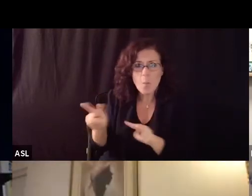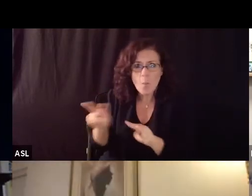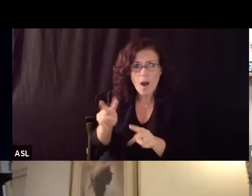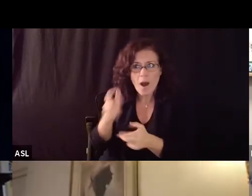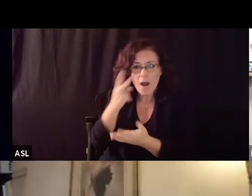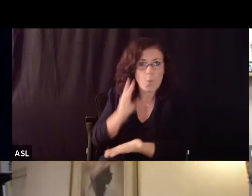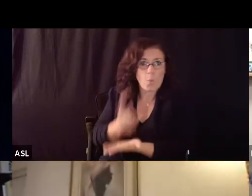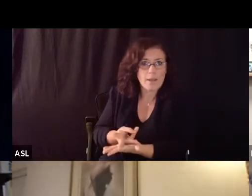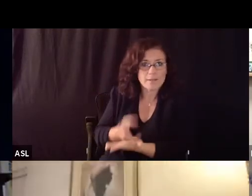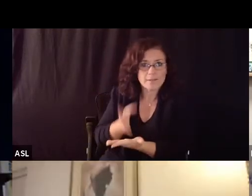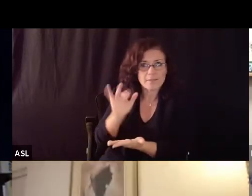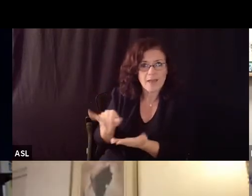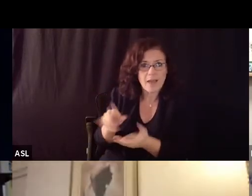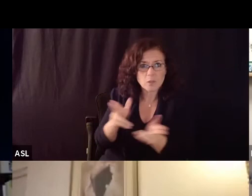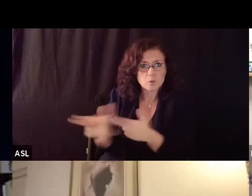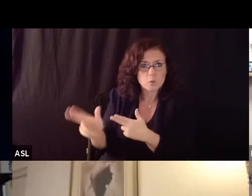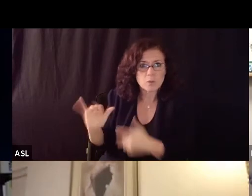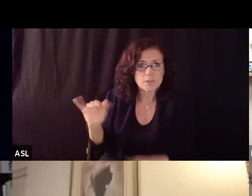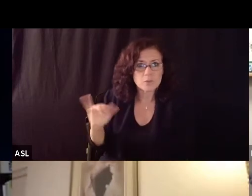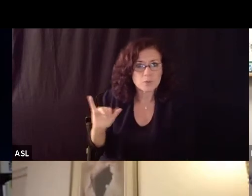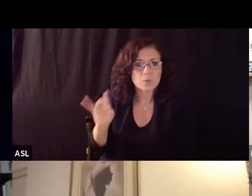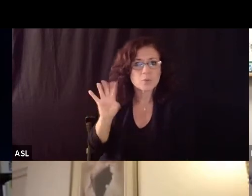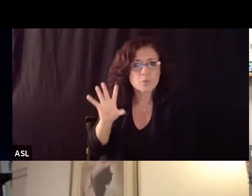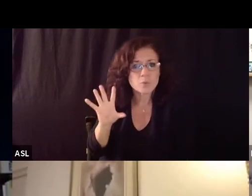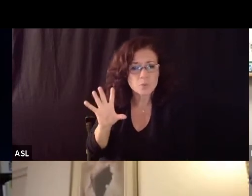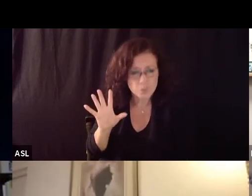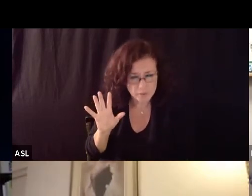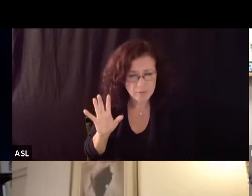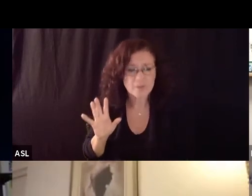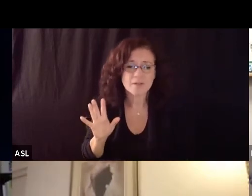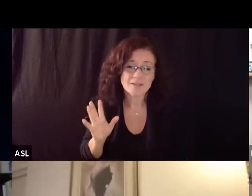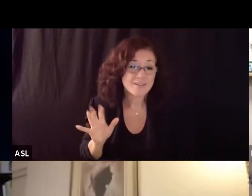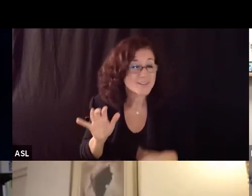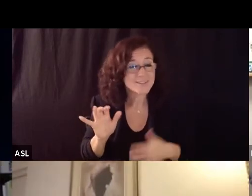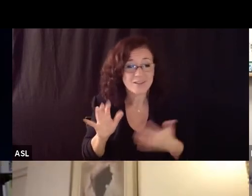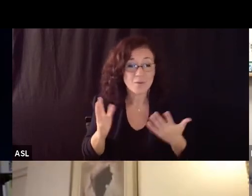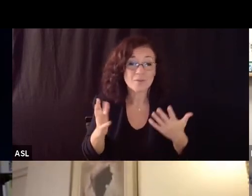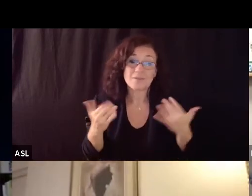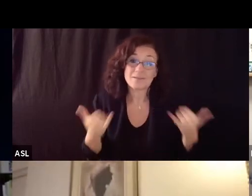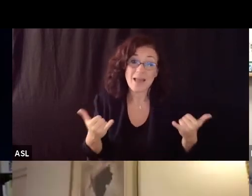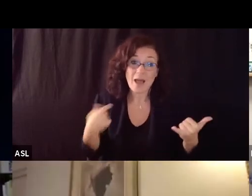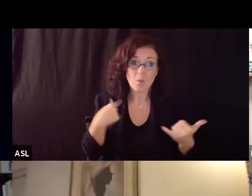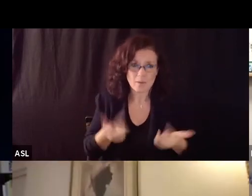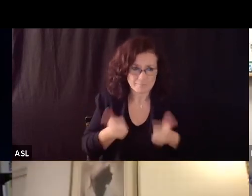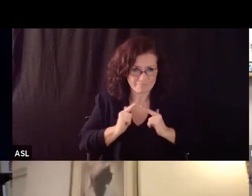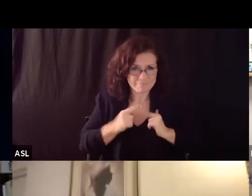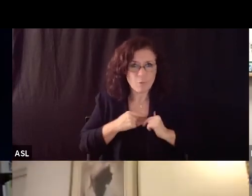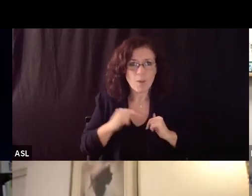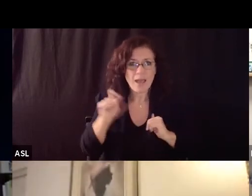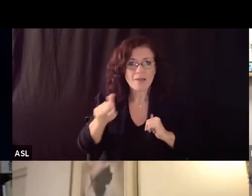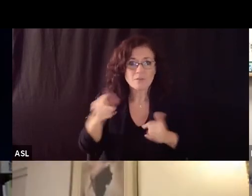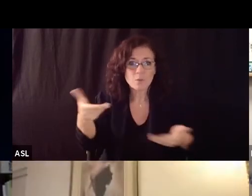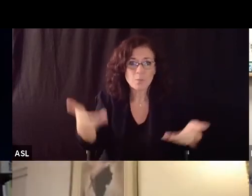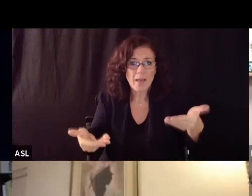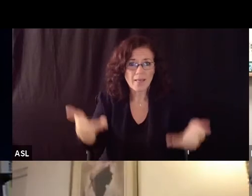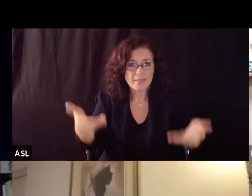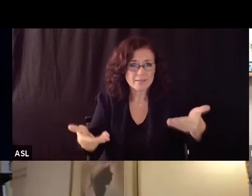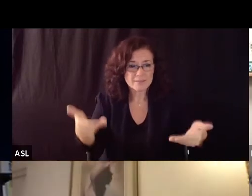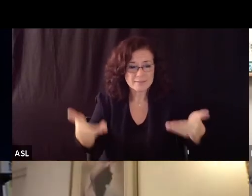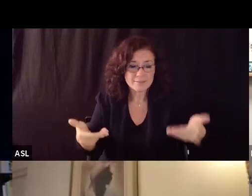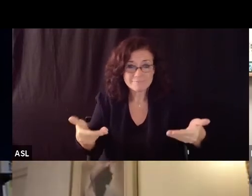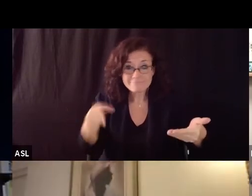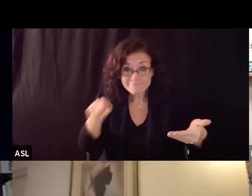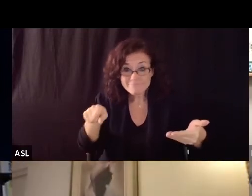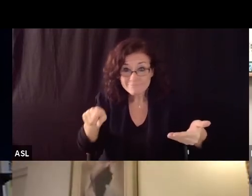really a tough balancing act because here we are saying all of this new information is coming in